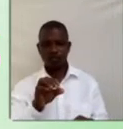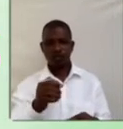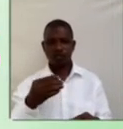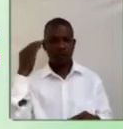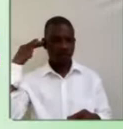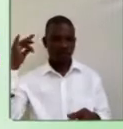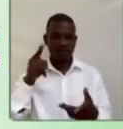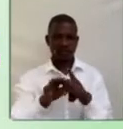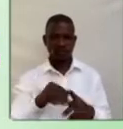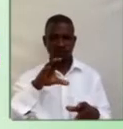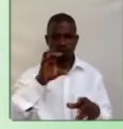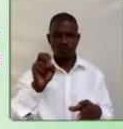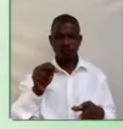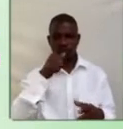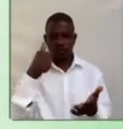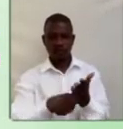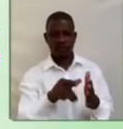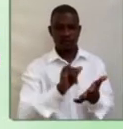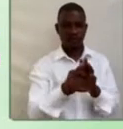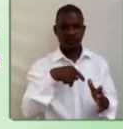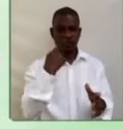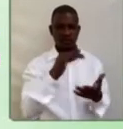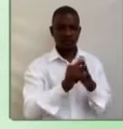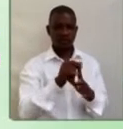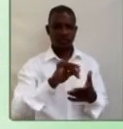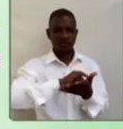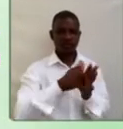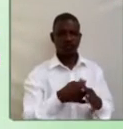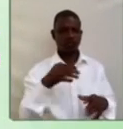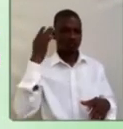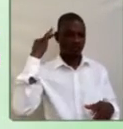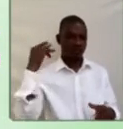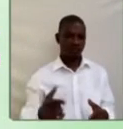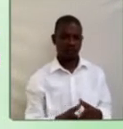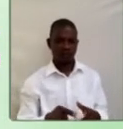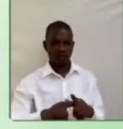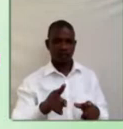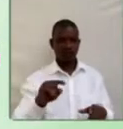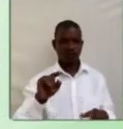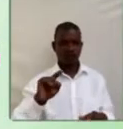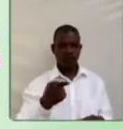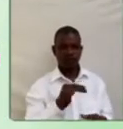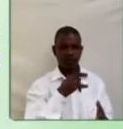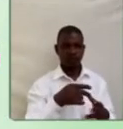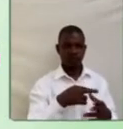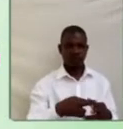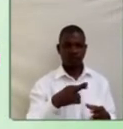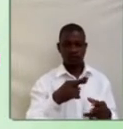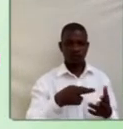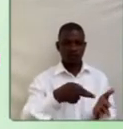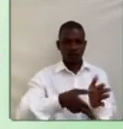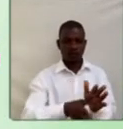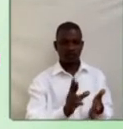letters that are pronounced with those sounds. But first, let's review our learning